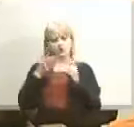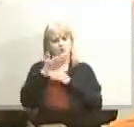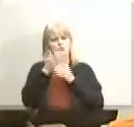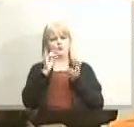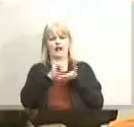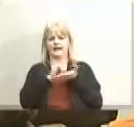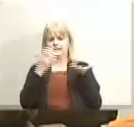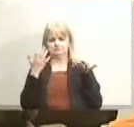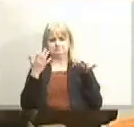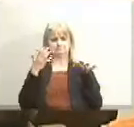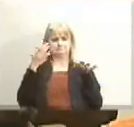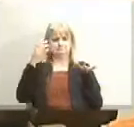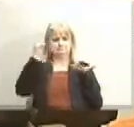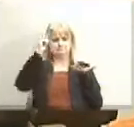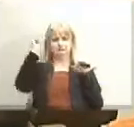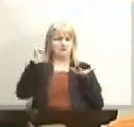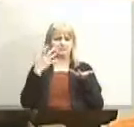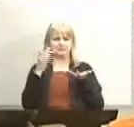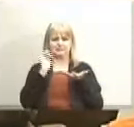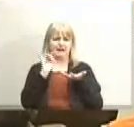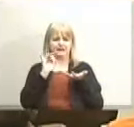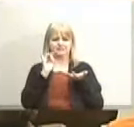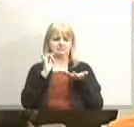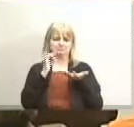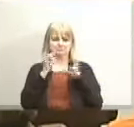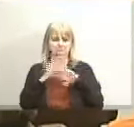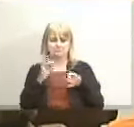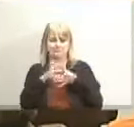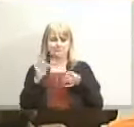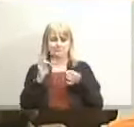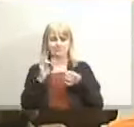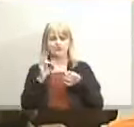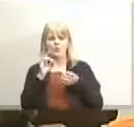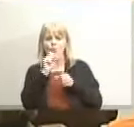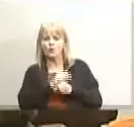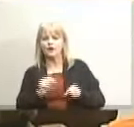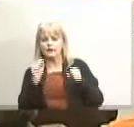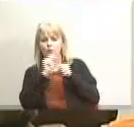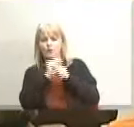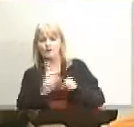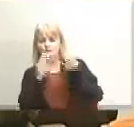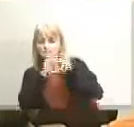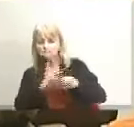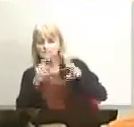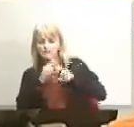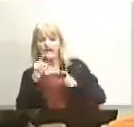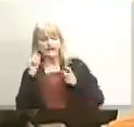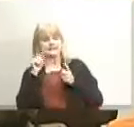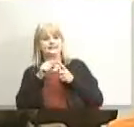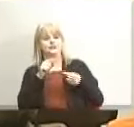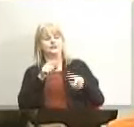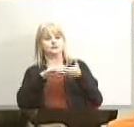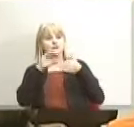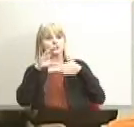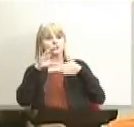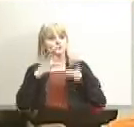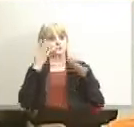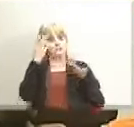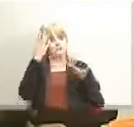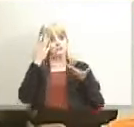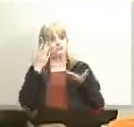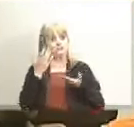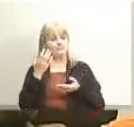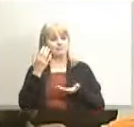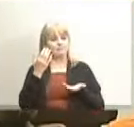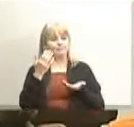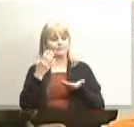method just uh questioning questioning until the kids come up with the answers but anyway that was quite fascinating also had a a